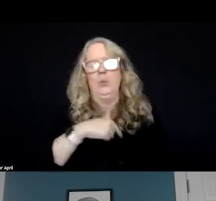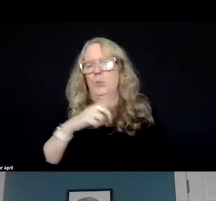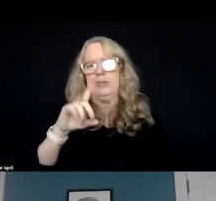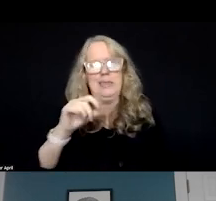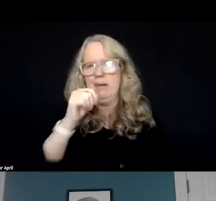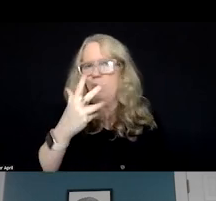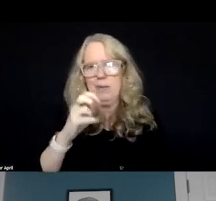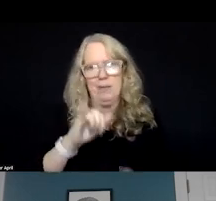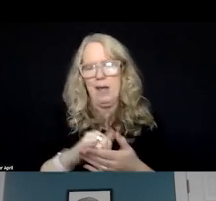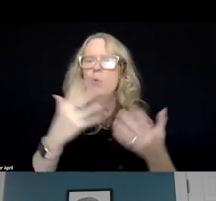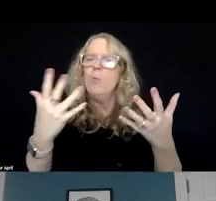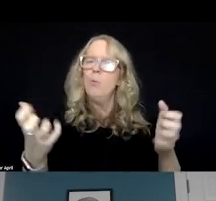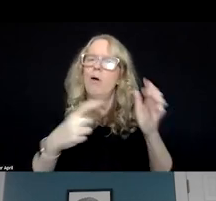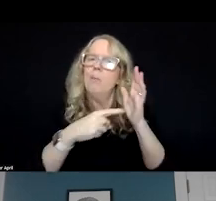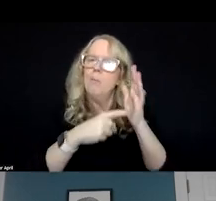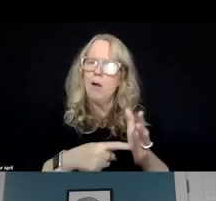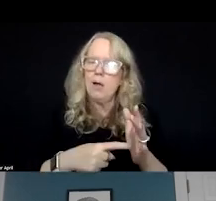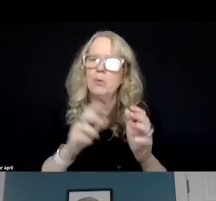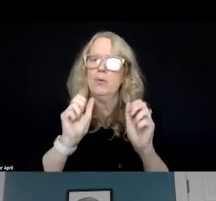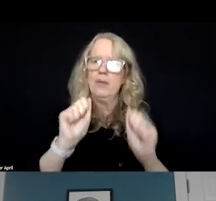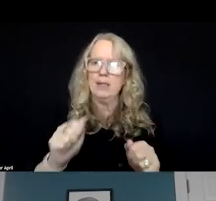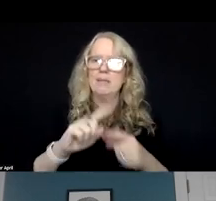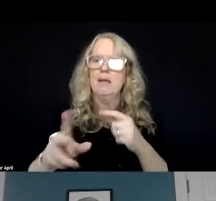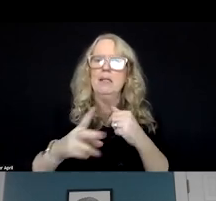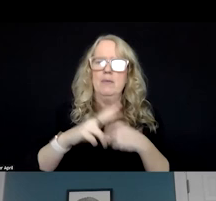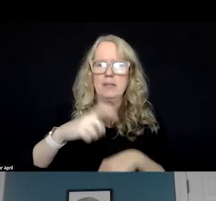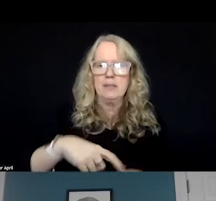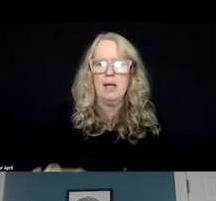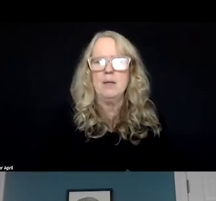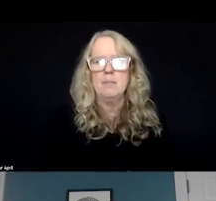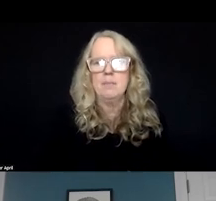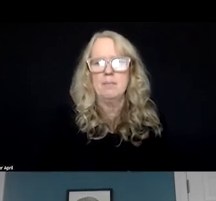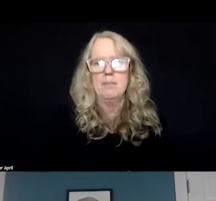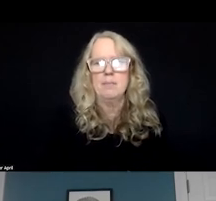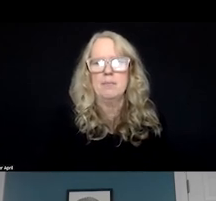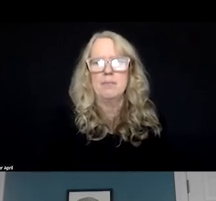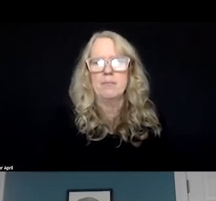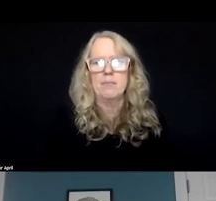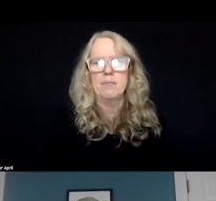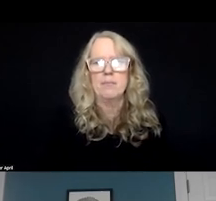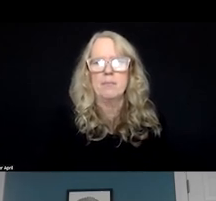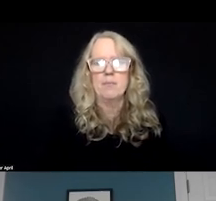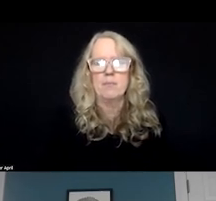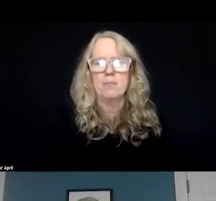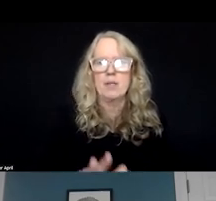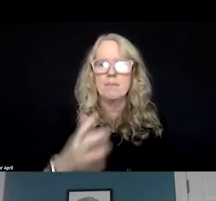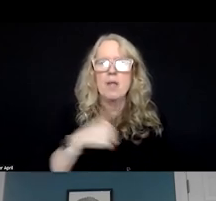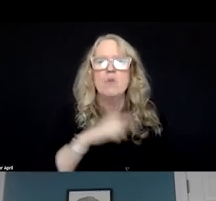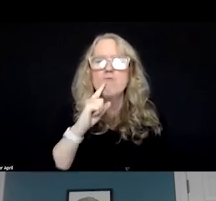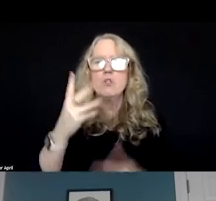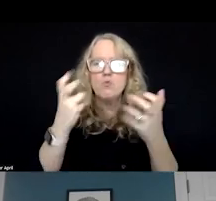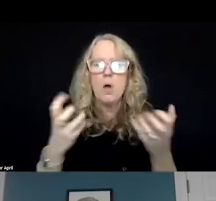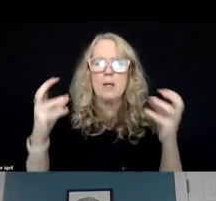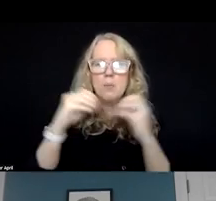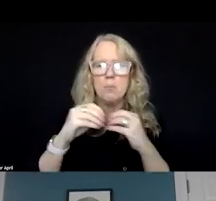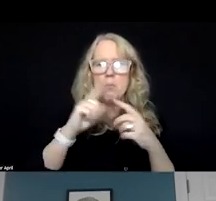We wanted a model that conformed with the time SAMHSA's published form elements. And we really wanted a more of